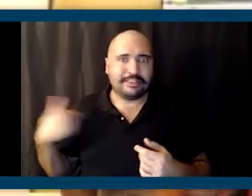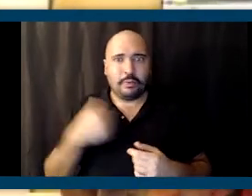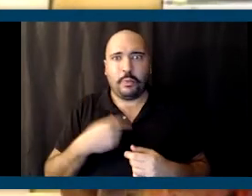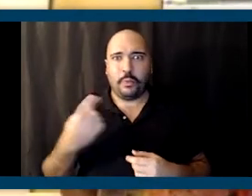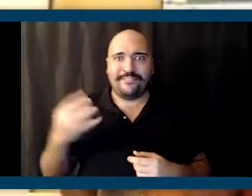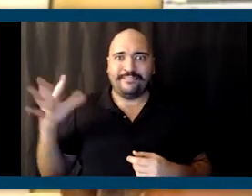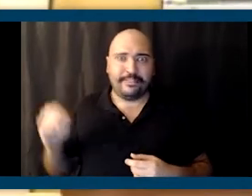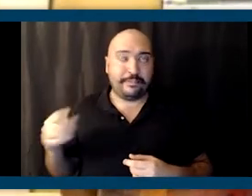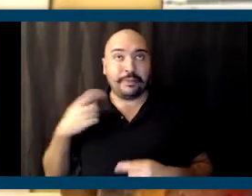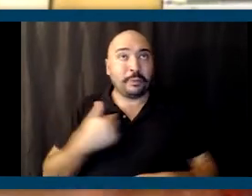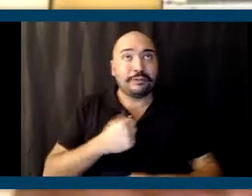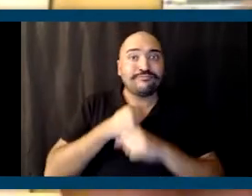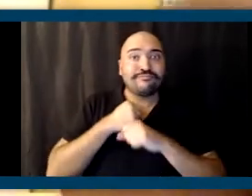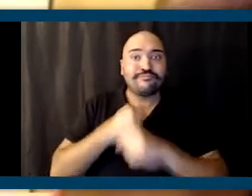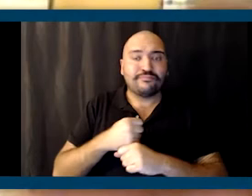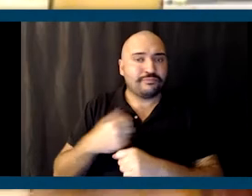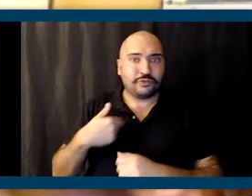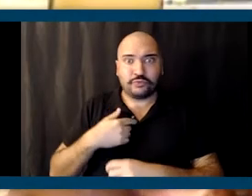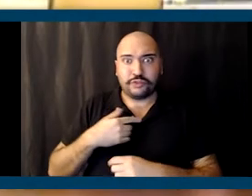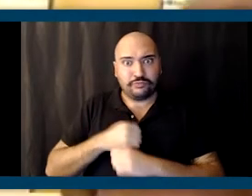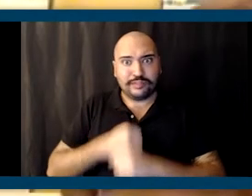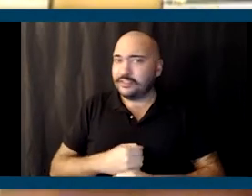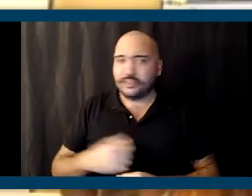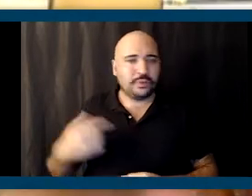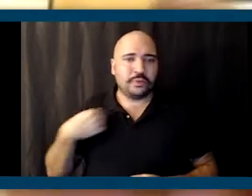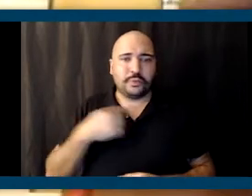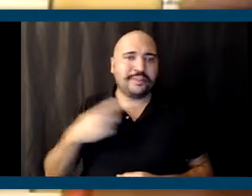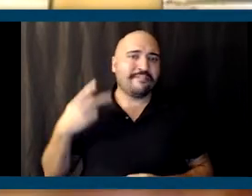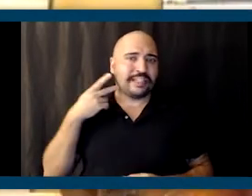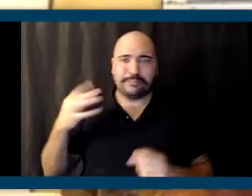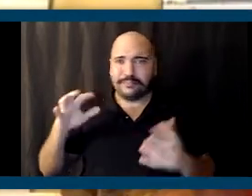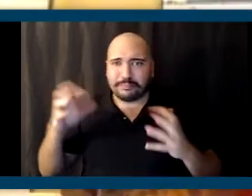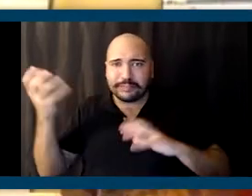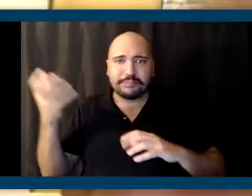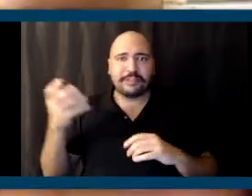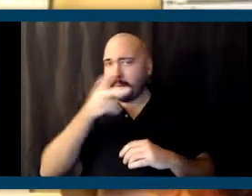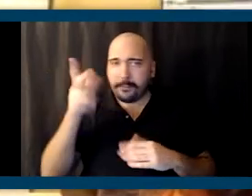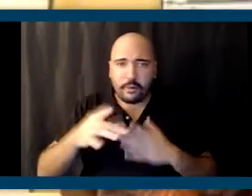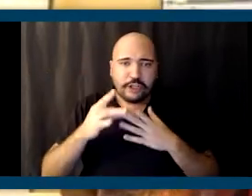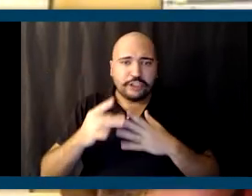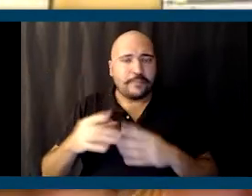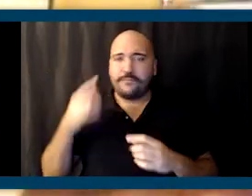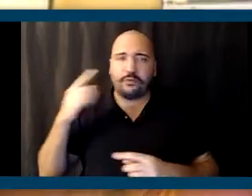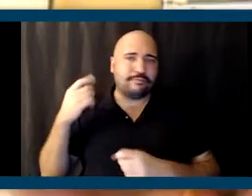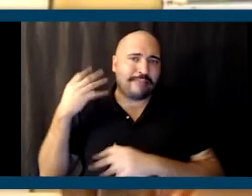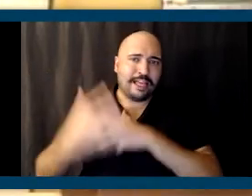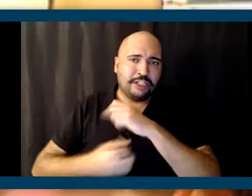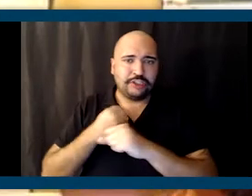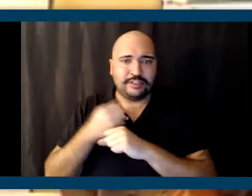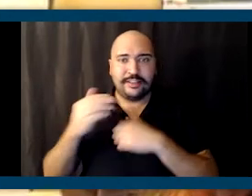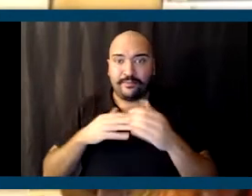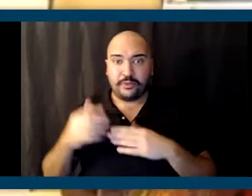just because we're secure, that we're protected. No, we were the victims of mismanagement, poor leadership for four years. Even though